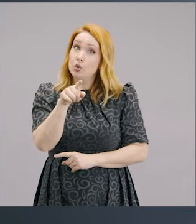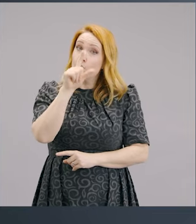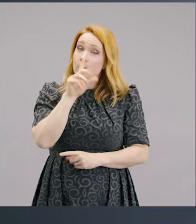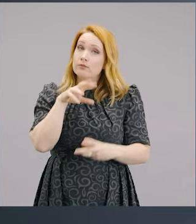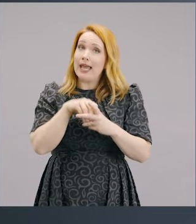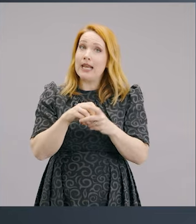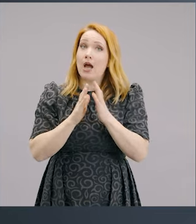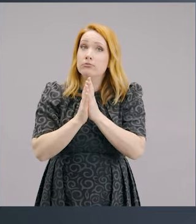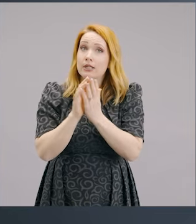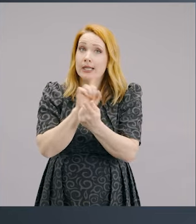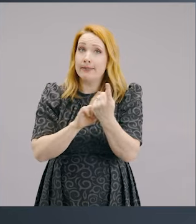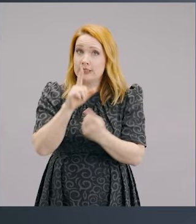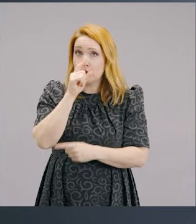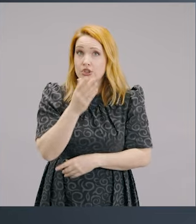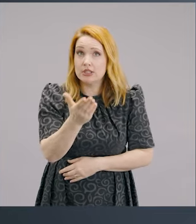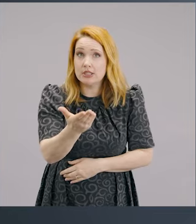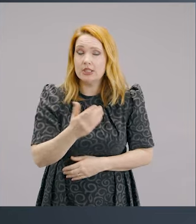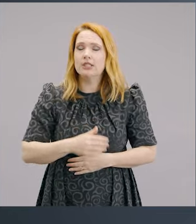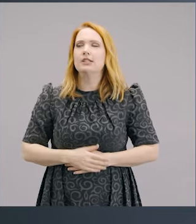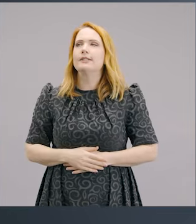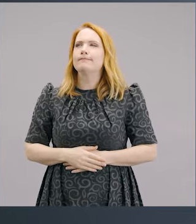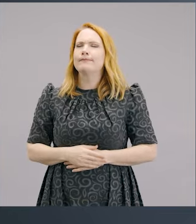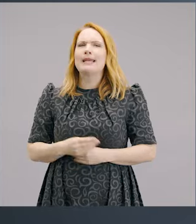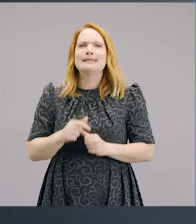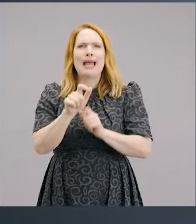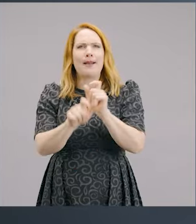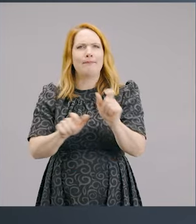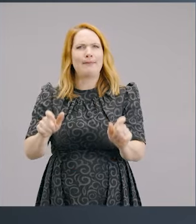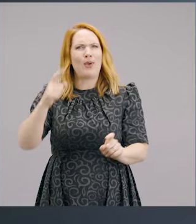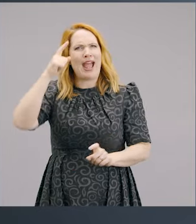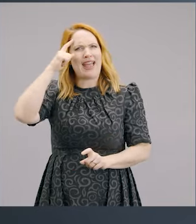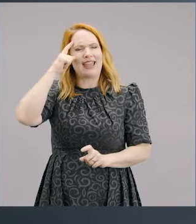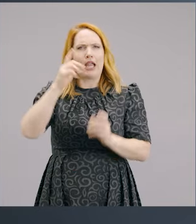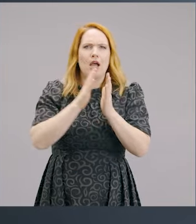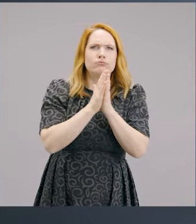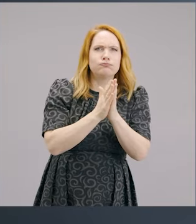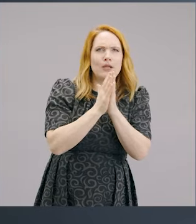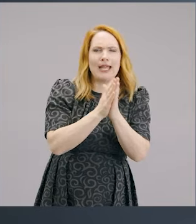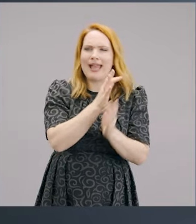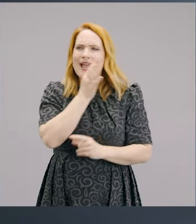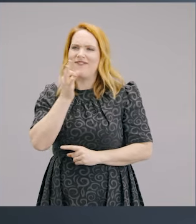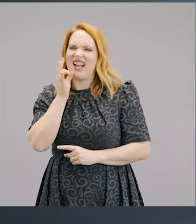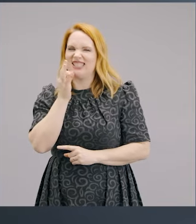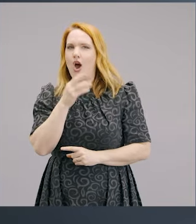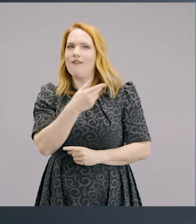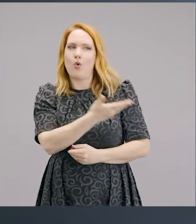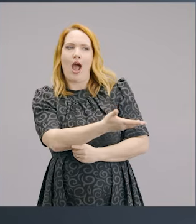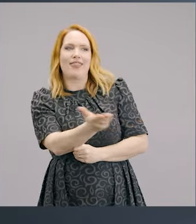meeting? Because I think some people think that prayer and fasting is just an optional thing for others.